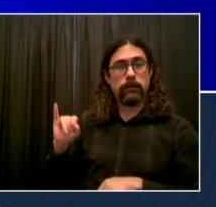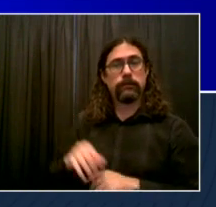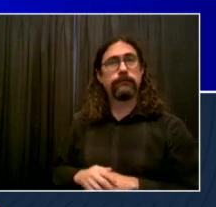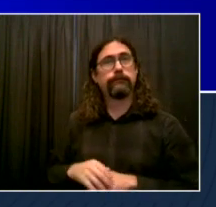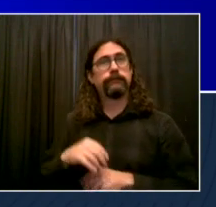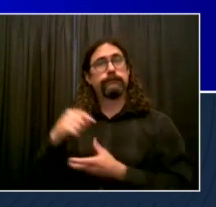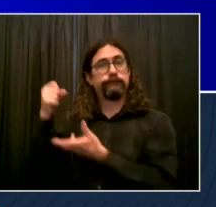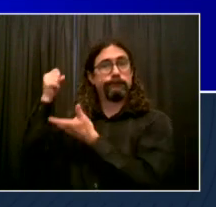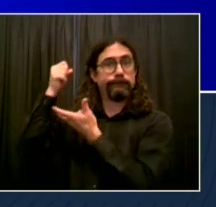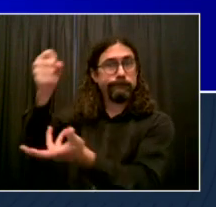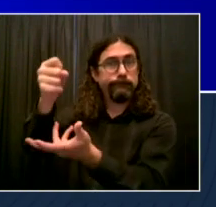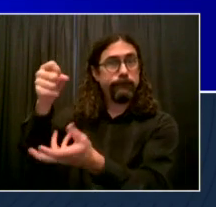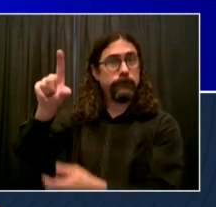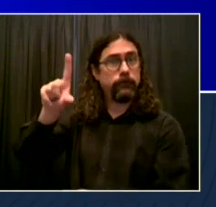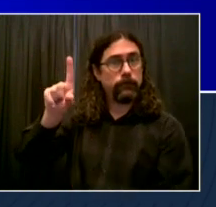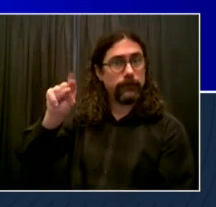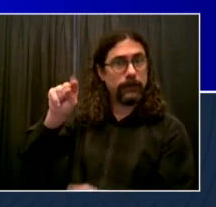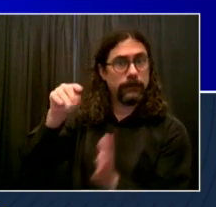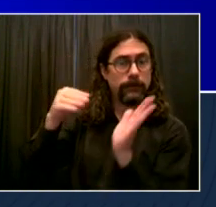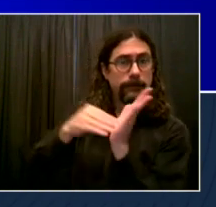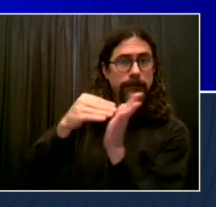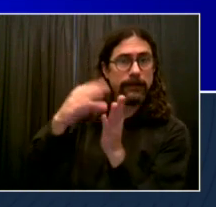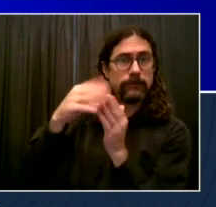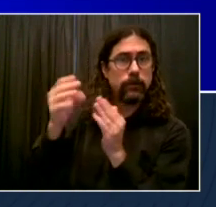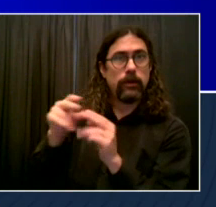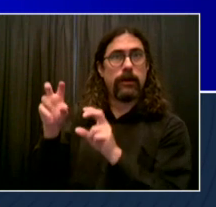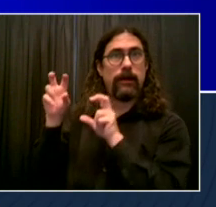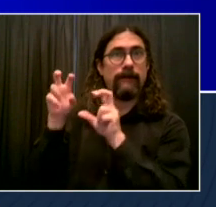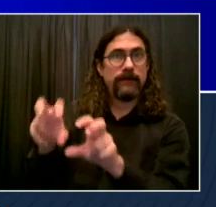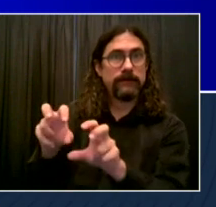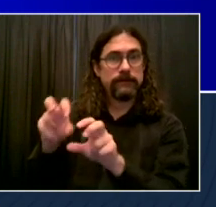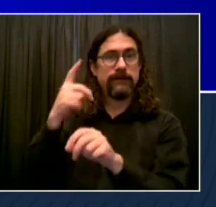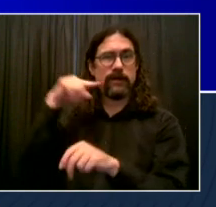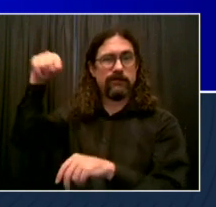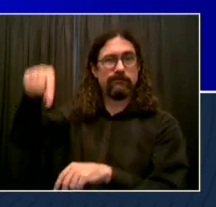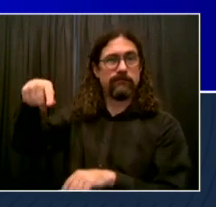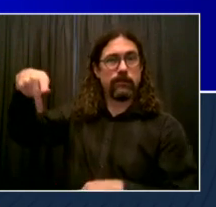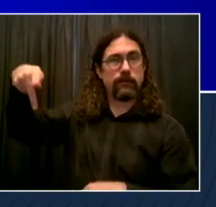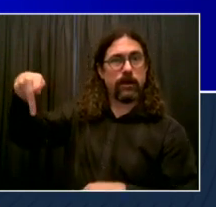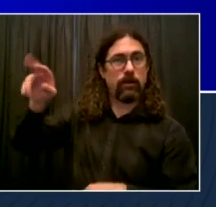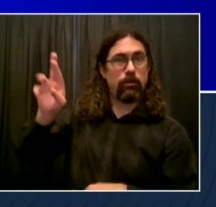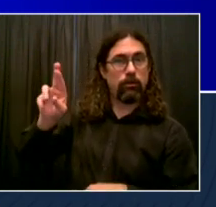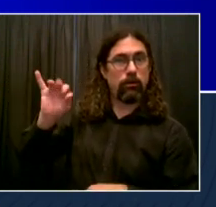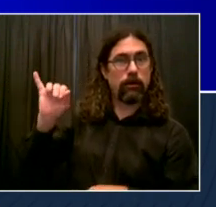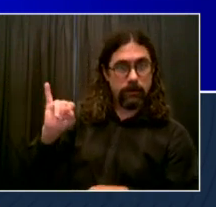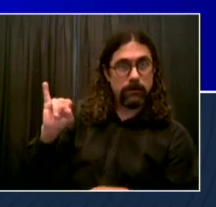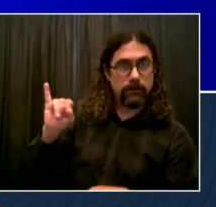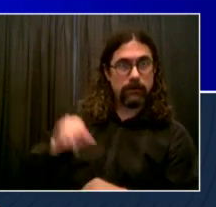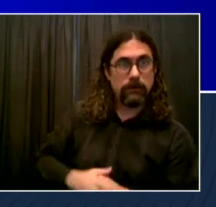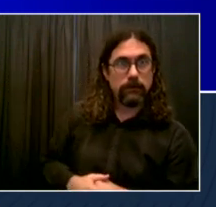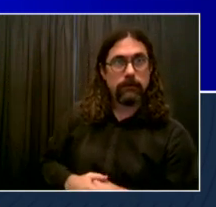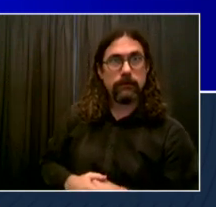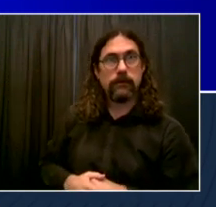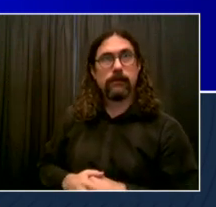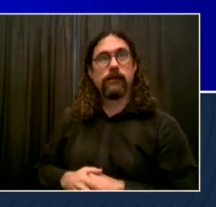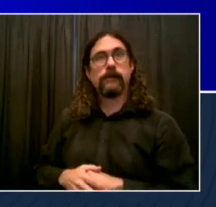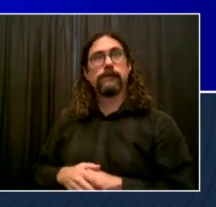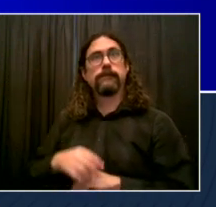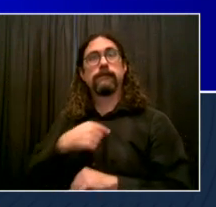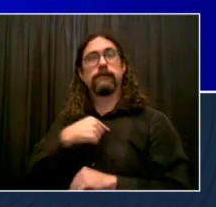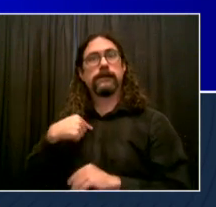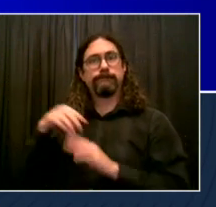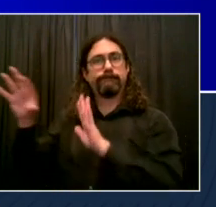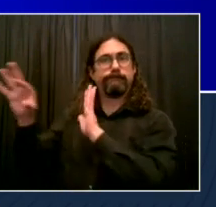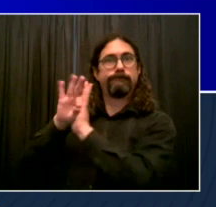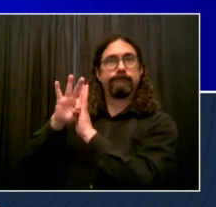this effort. Columbia university renowned all over the globe is exactly the right place for it to be housed. And this will prepare